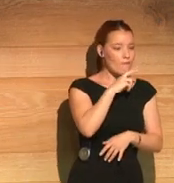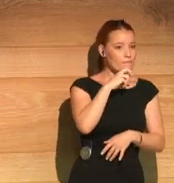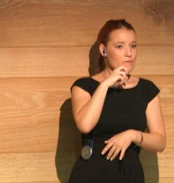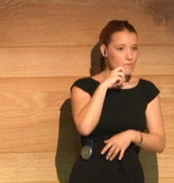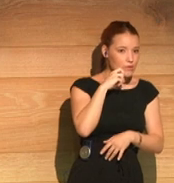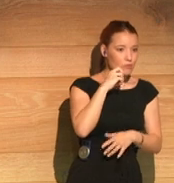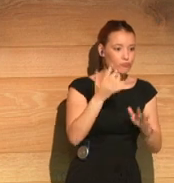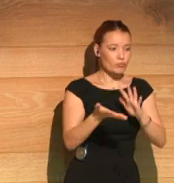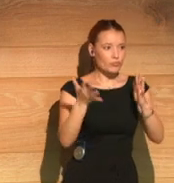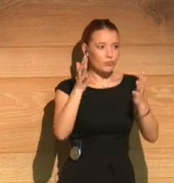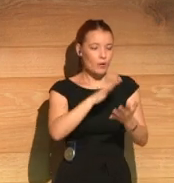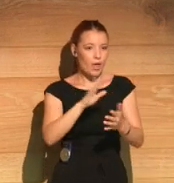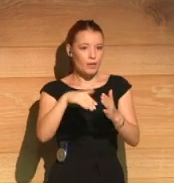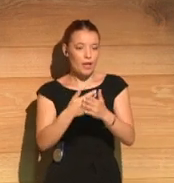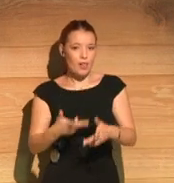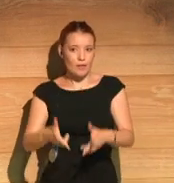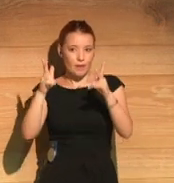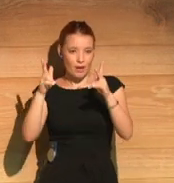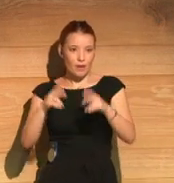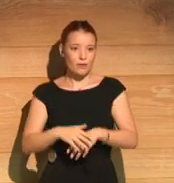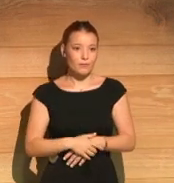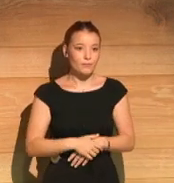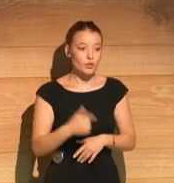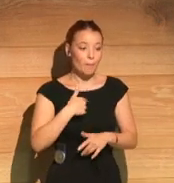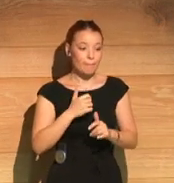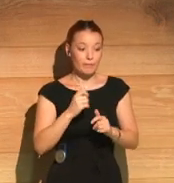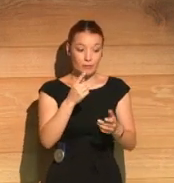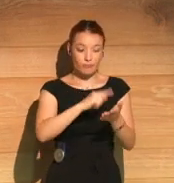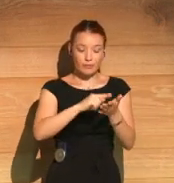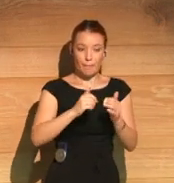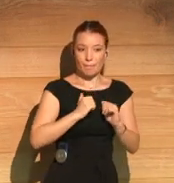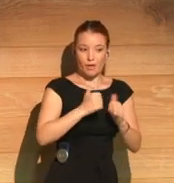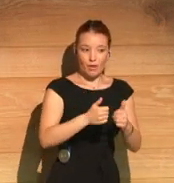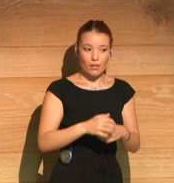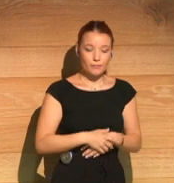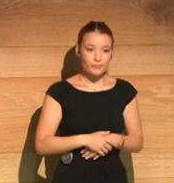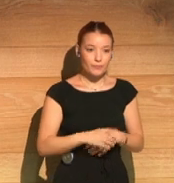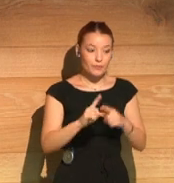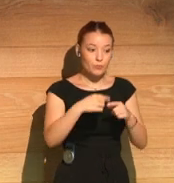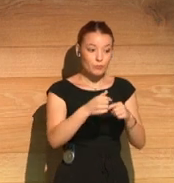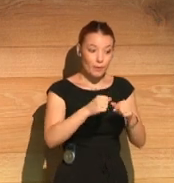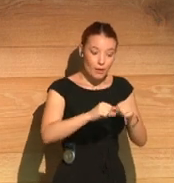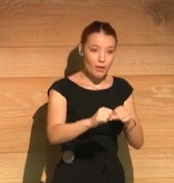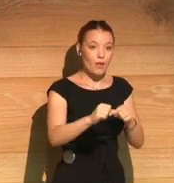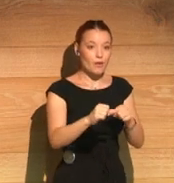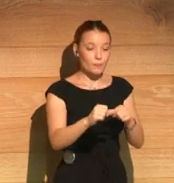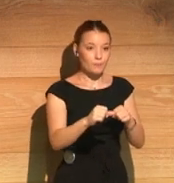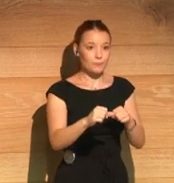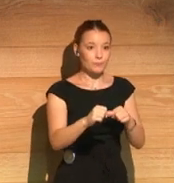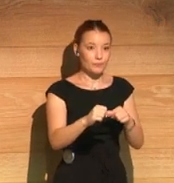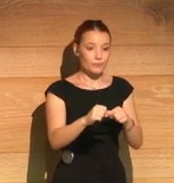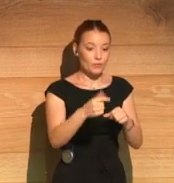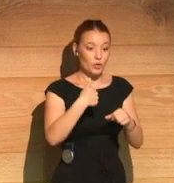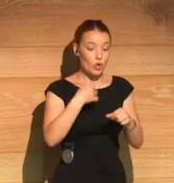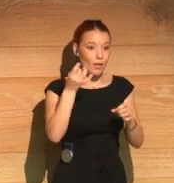started there. And then when I started writing it, I had the idea of these seven year leaps because